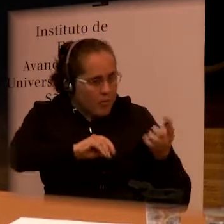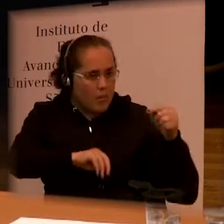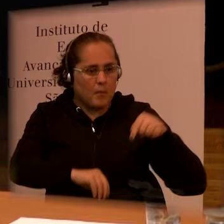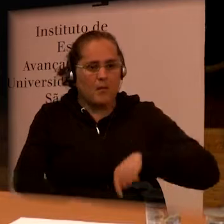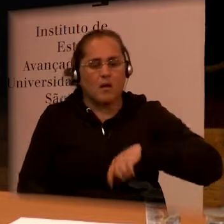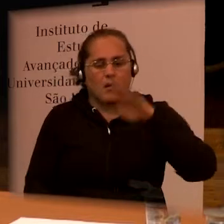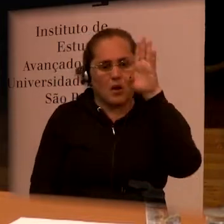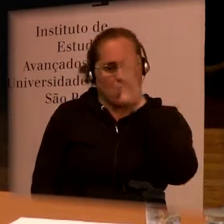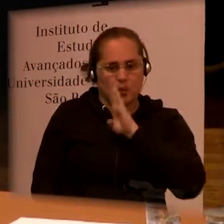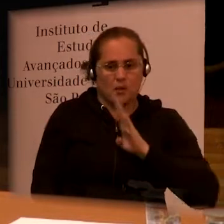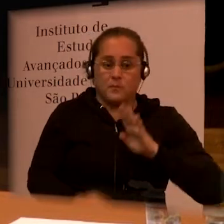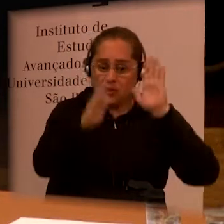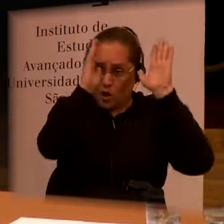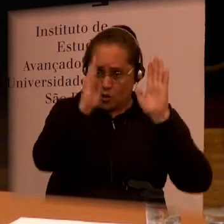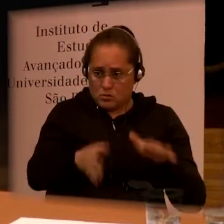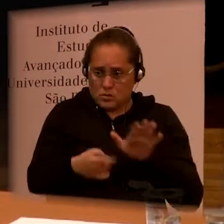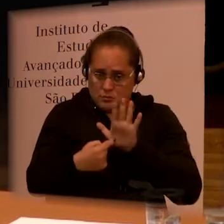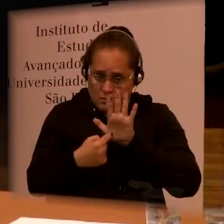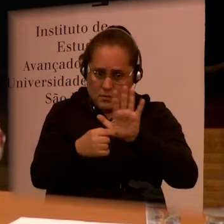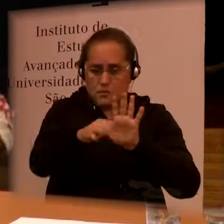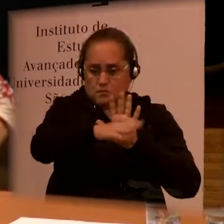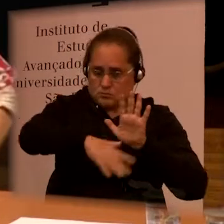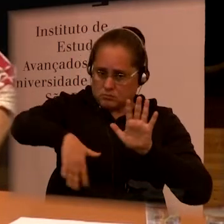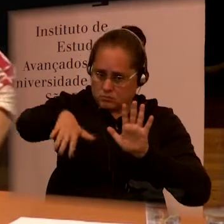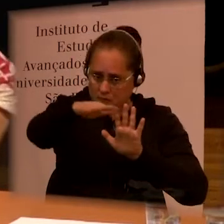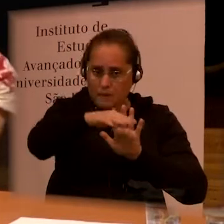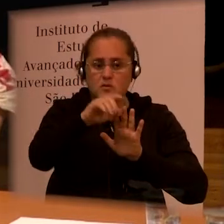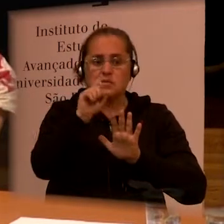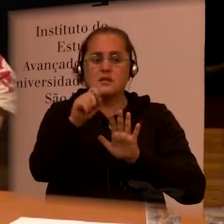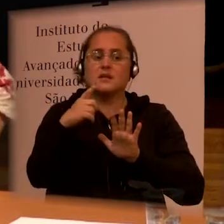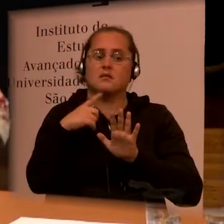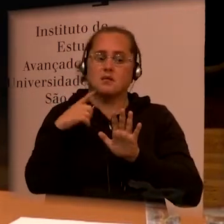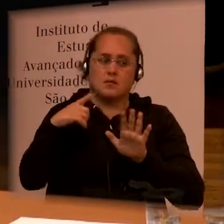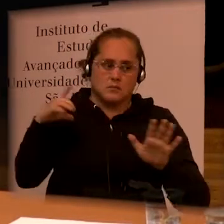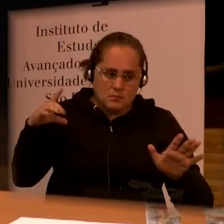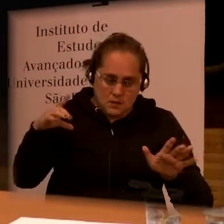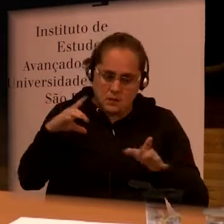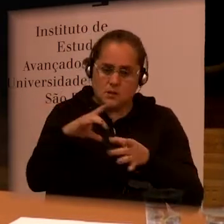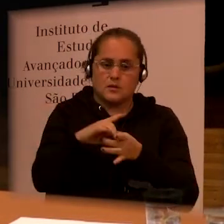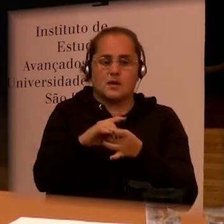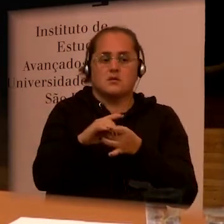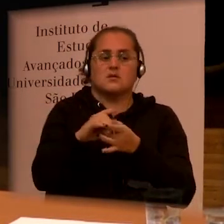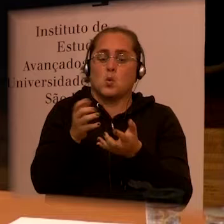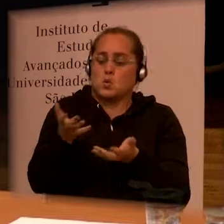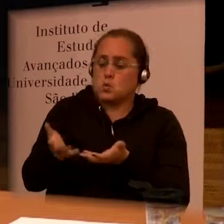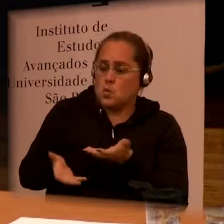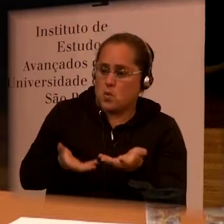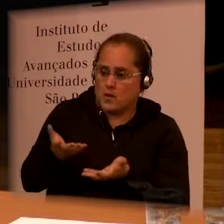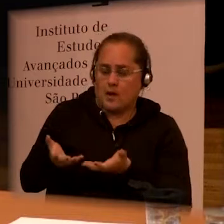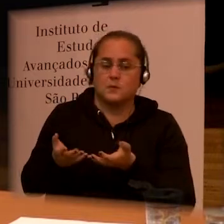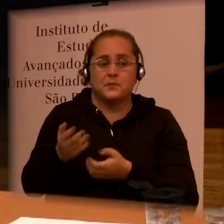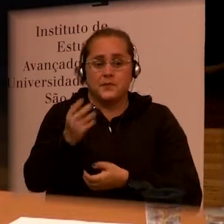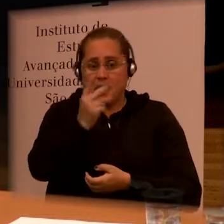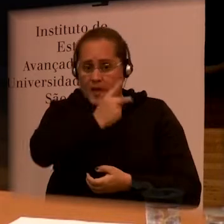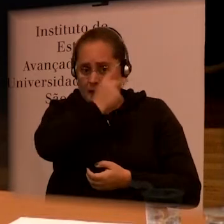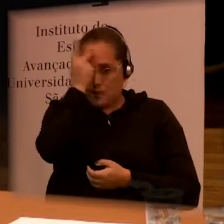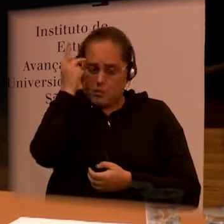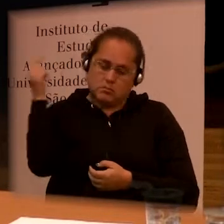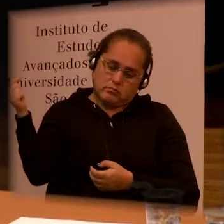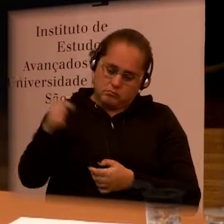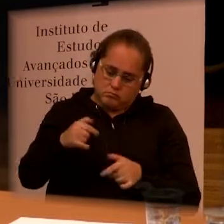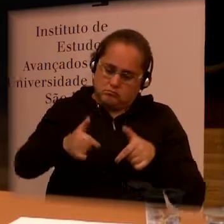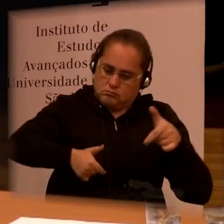very good integrated care so that people came and they did not just have physical rehabilitation